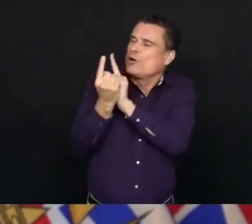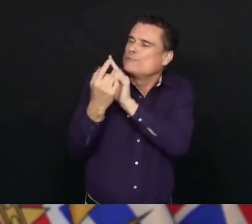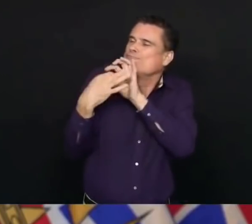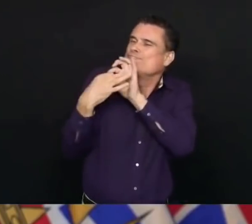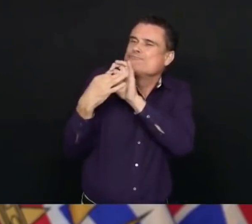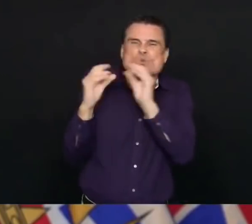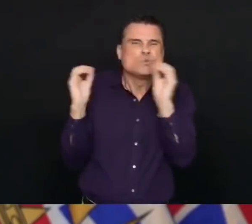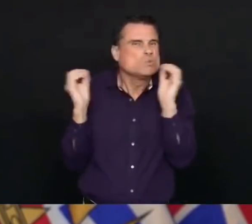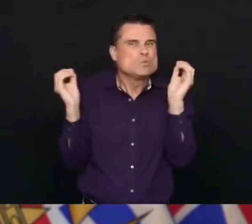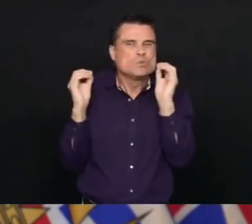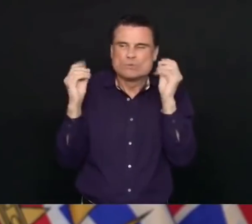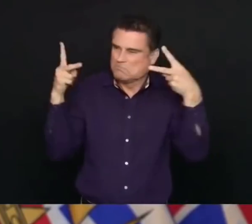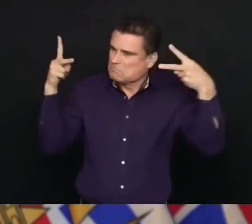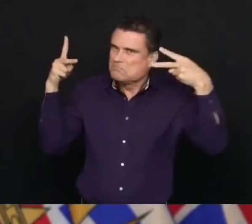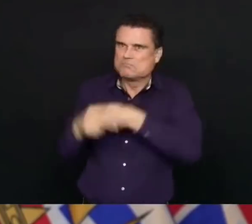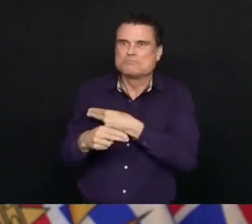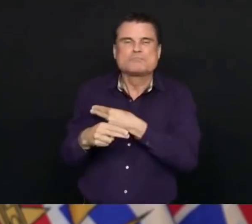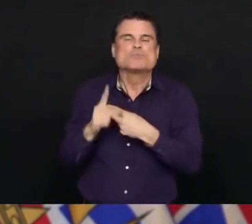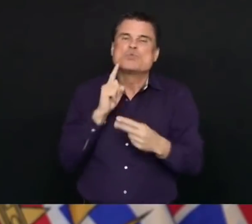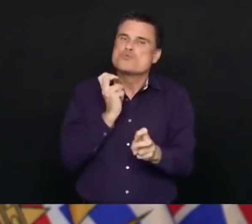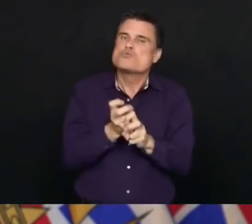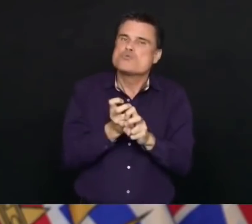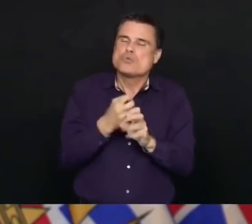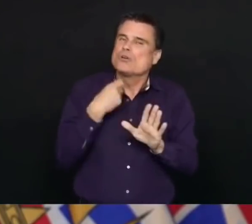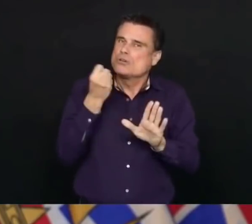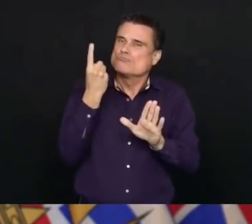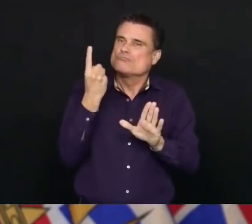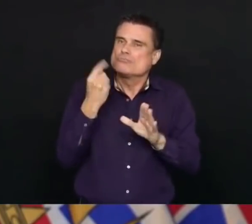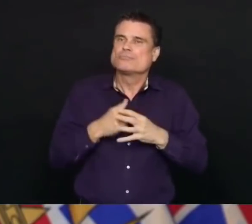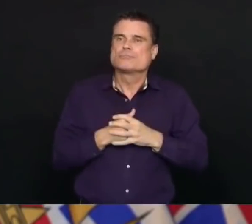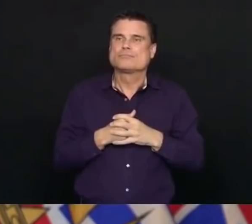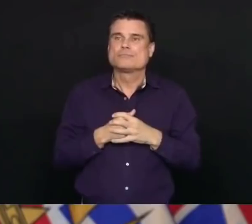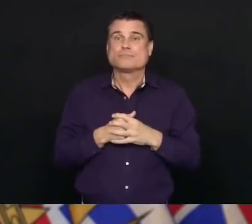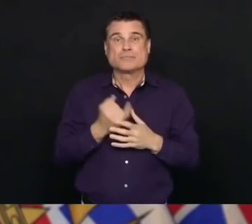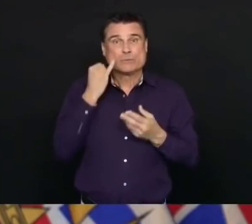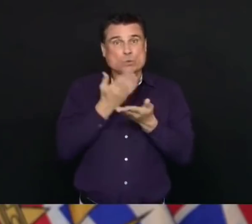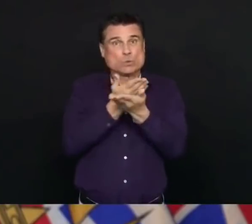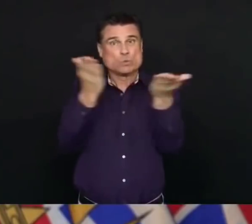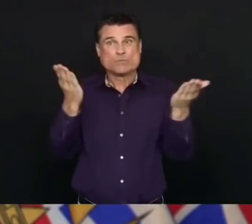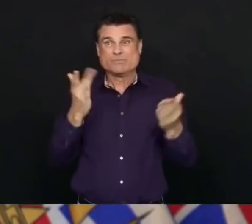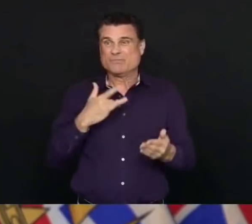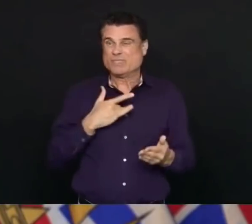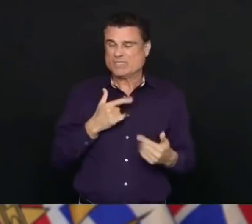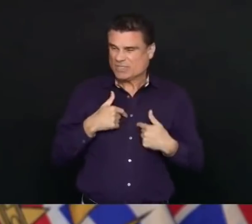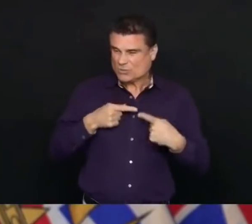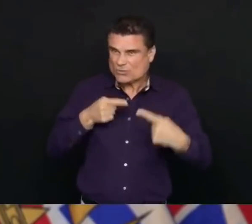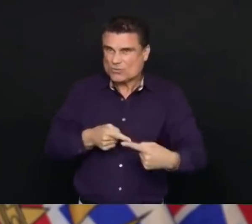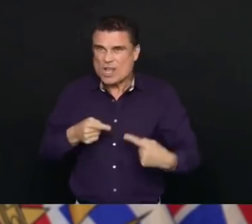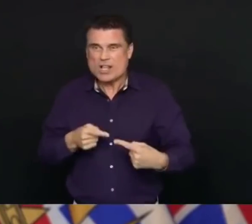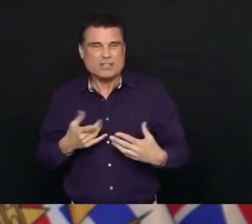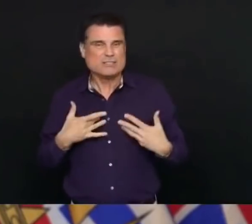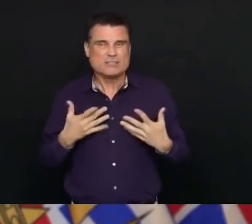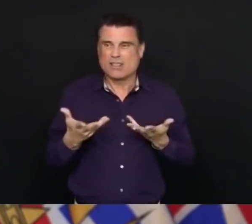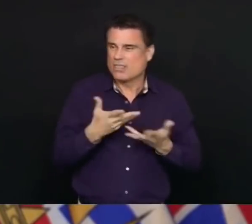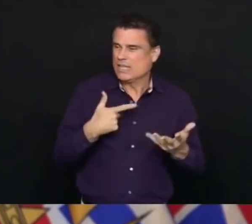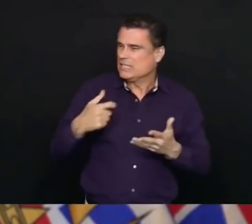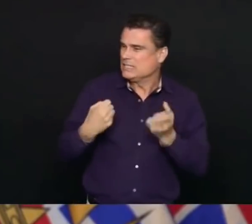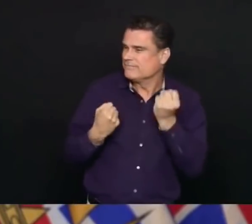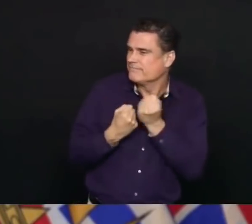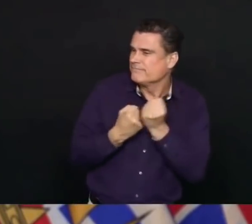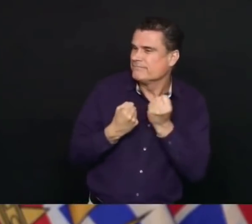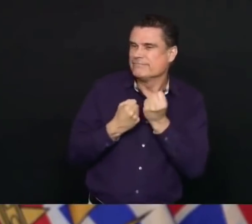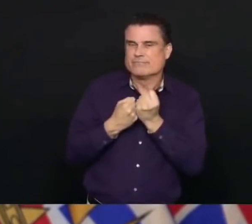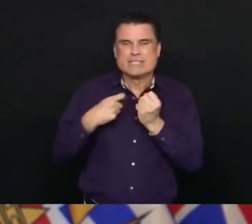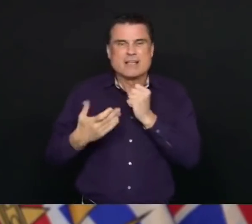Darcy, more is on the way. If you are struggling and you need extra help, please reach out. We talked earlier this week